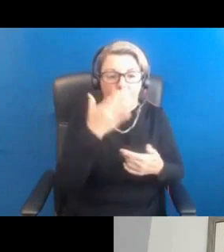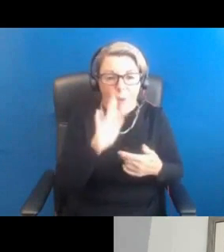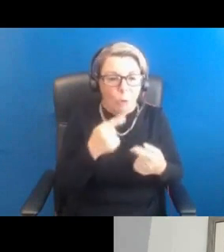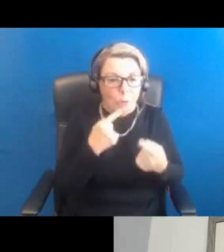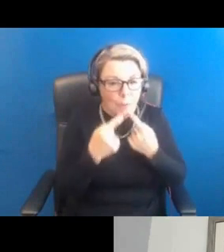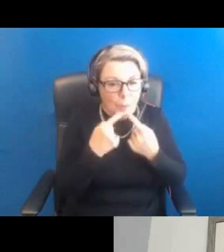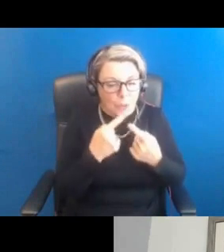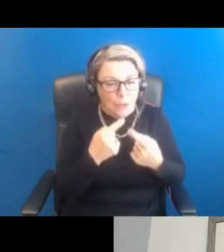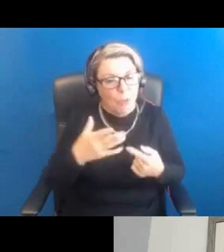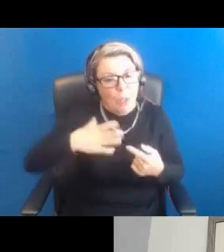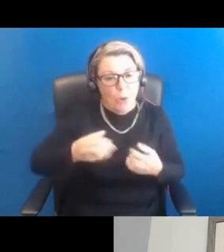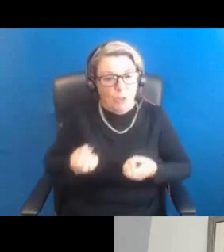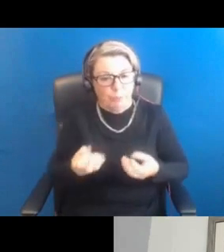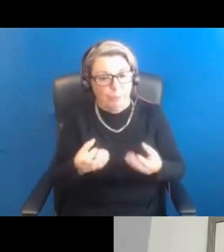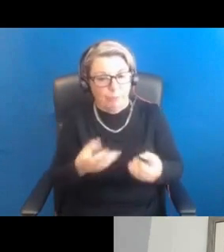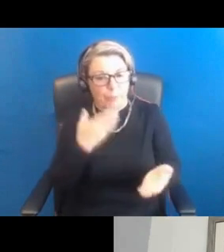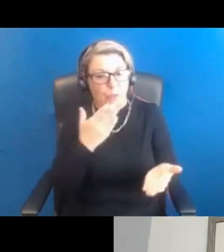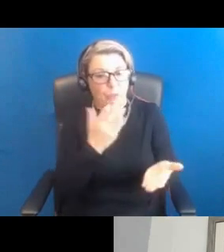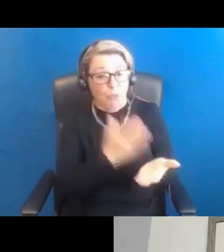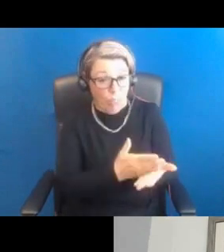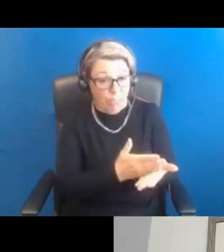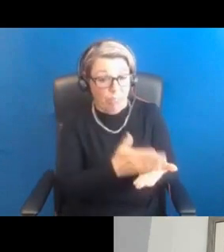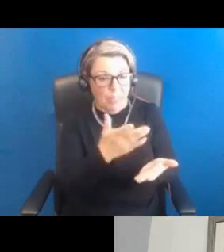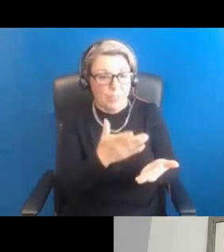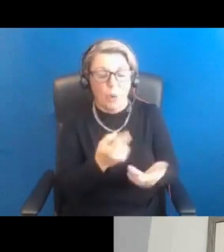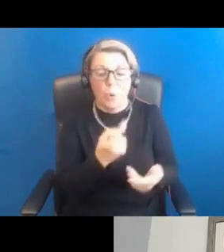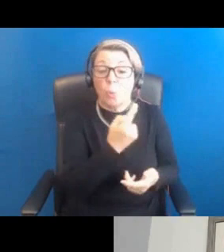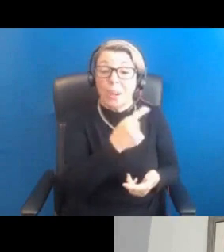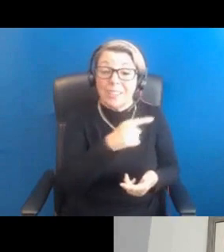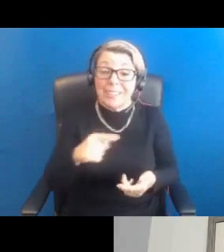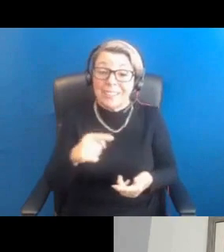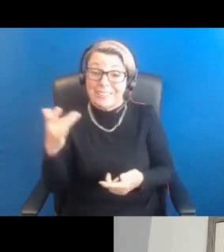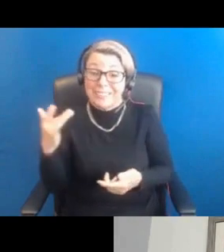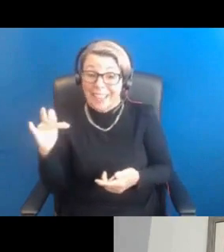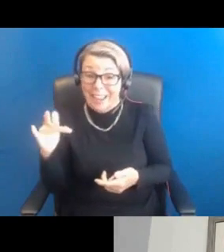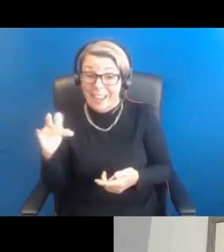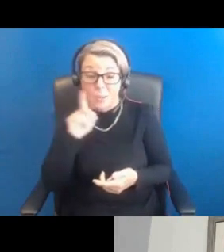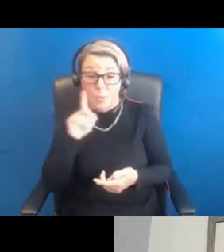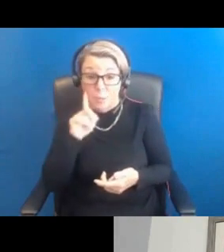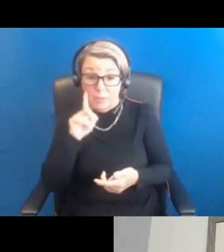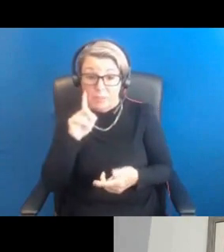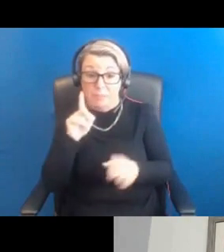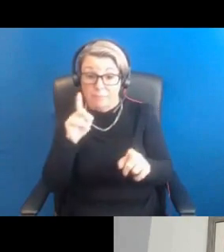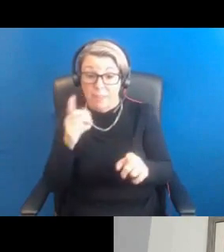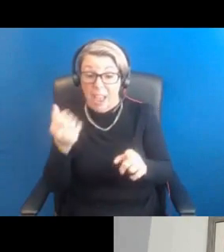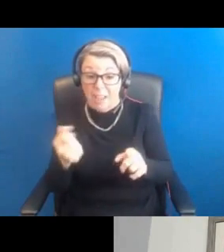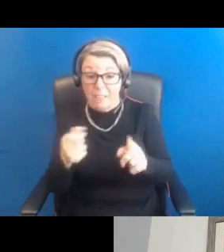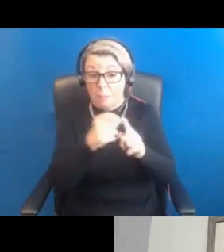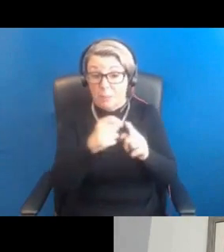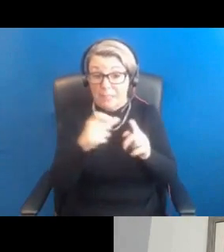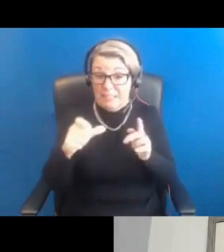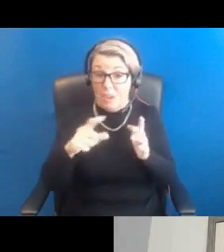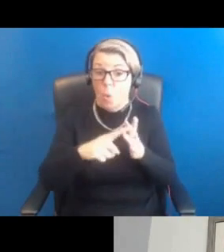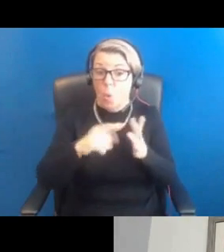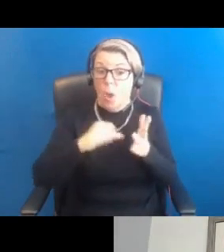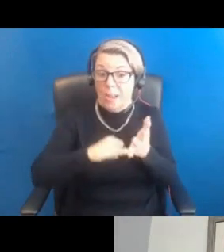And we know that, for example, one in 10 women, and I'm sure we'll hear a little bit more about that, do have polycystic